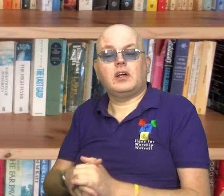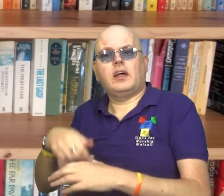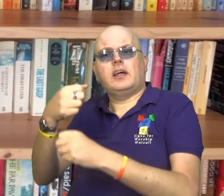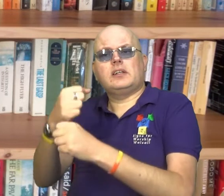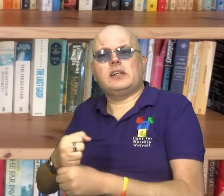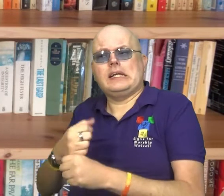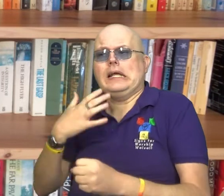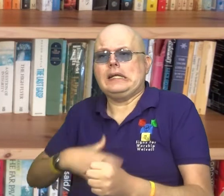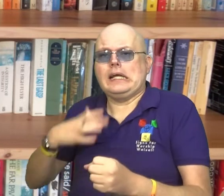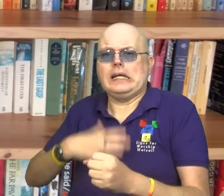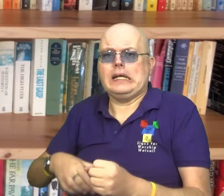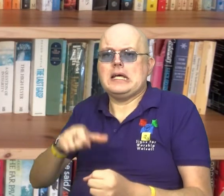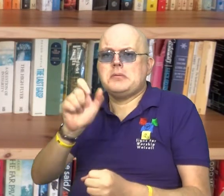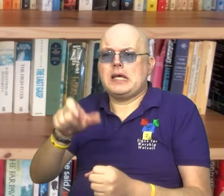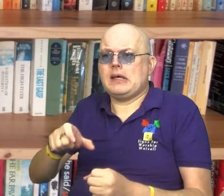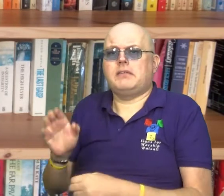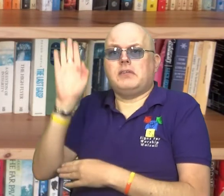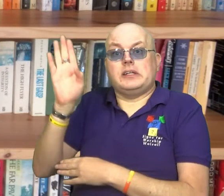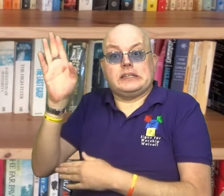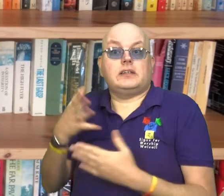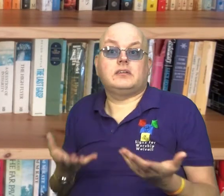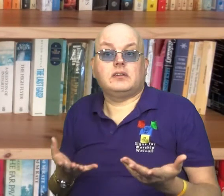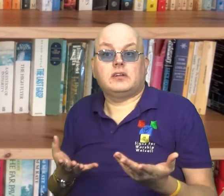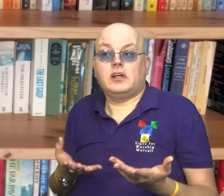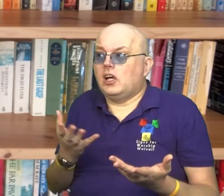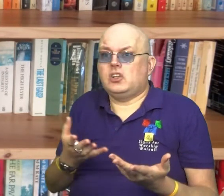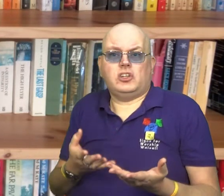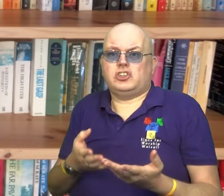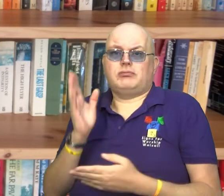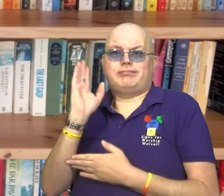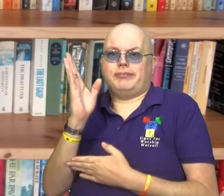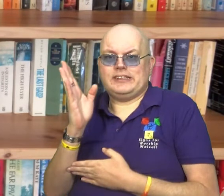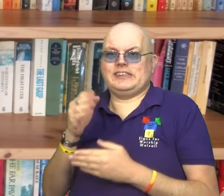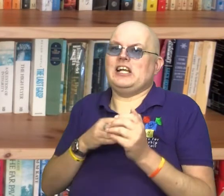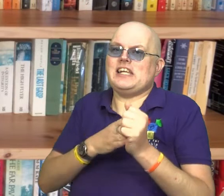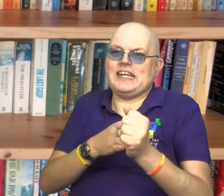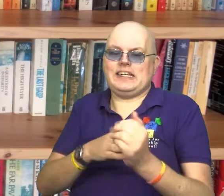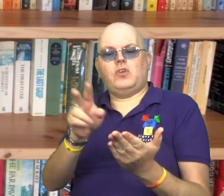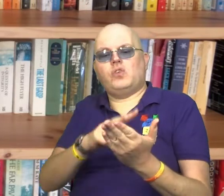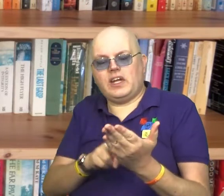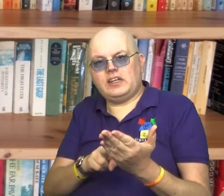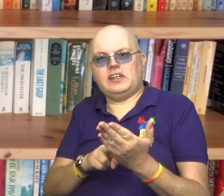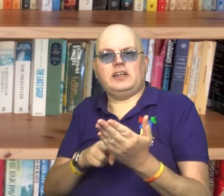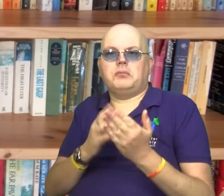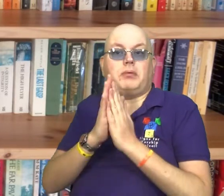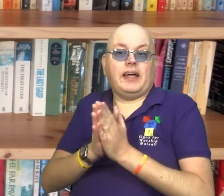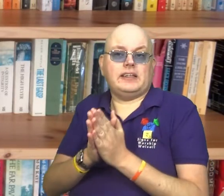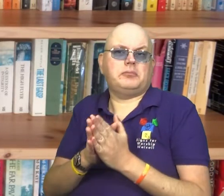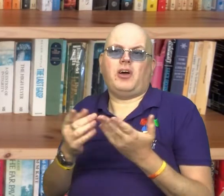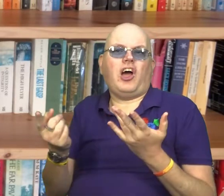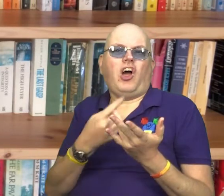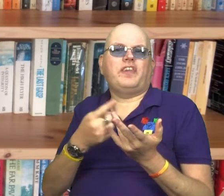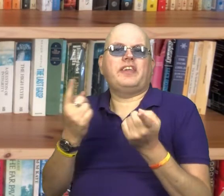Is the church desperately needing people to volunteer? Not just in preaching, leading, reading and saying